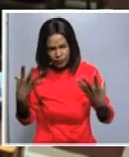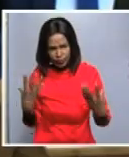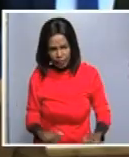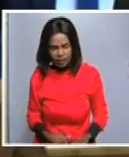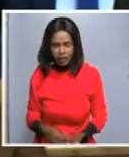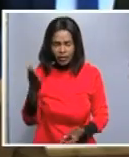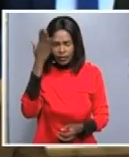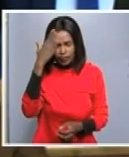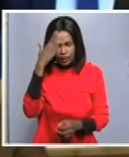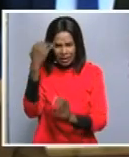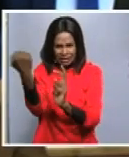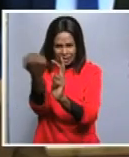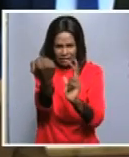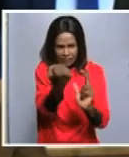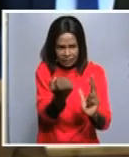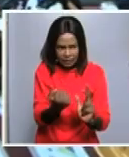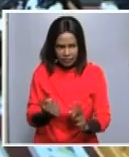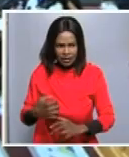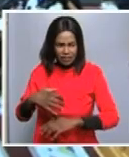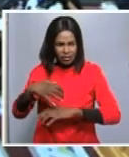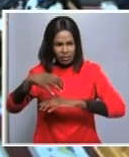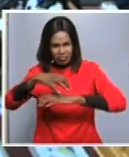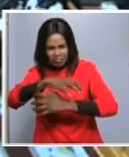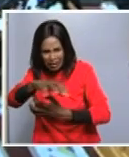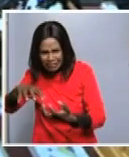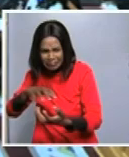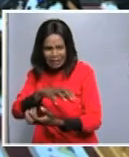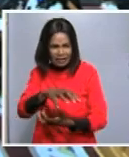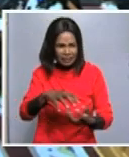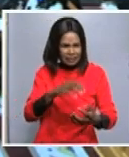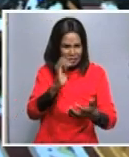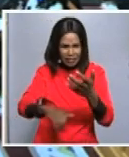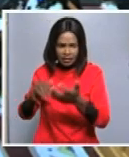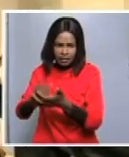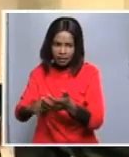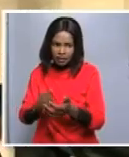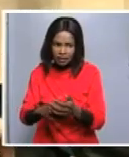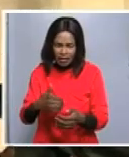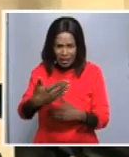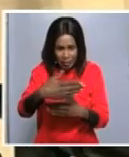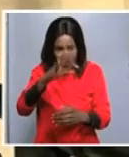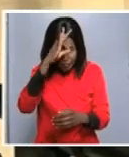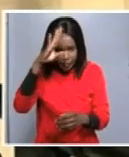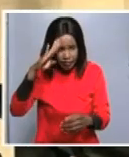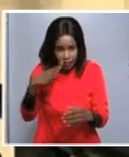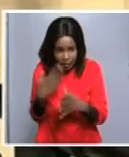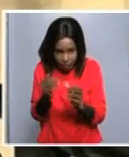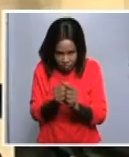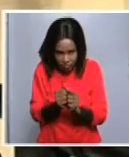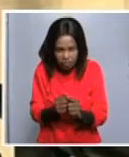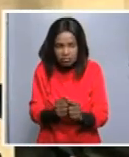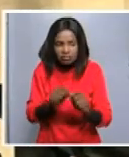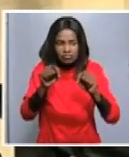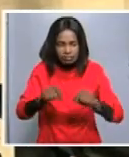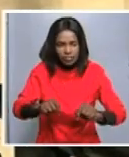violence and criminality we've seen over the past few days will be ended by our security forces that's